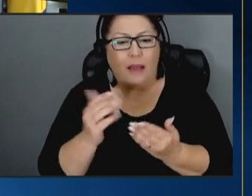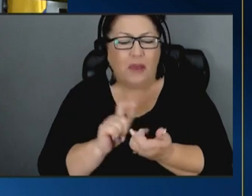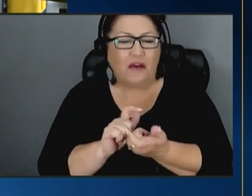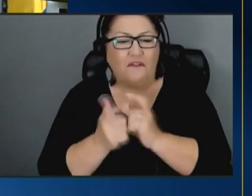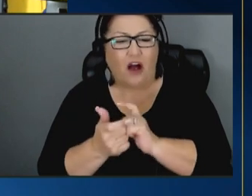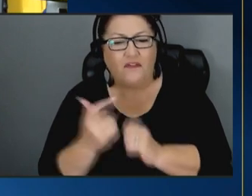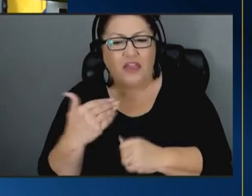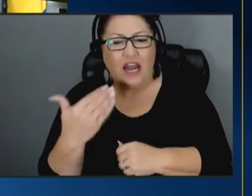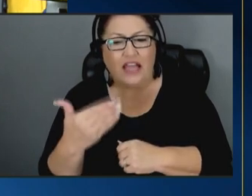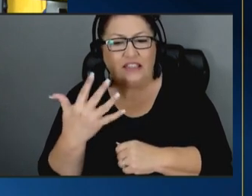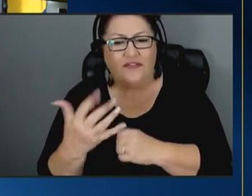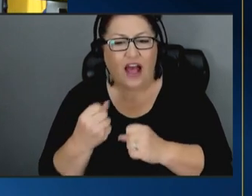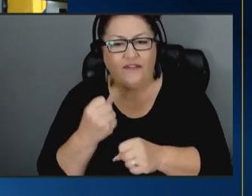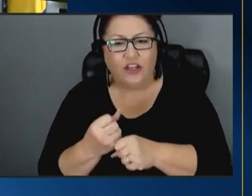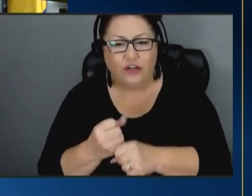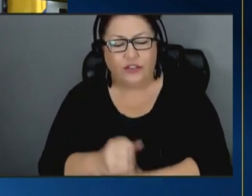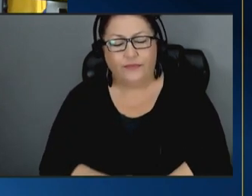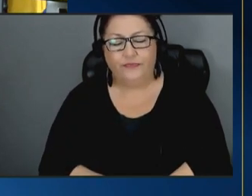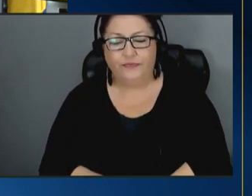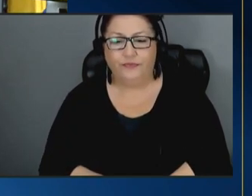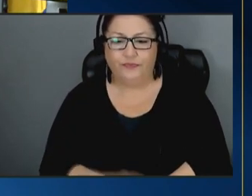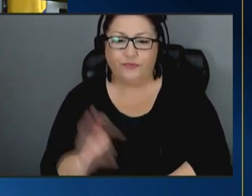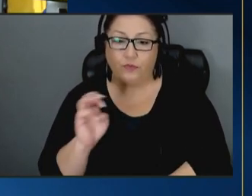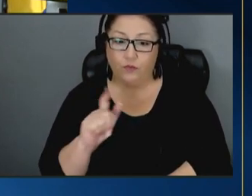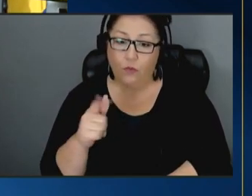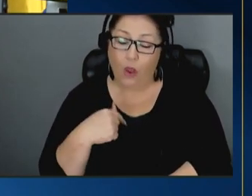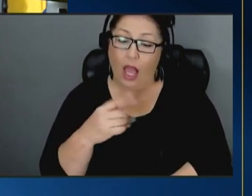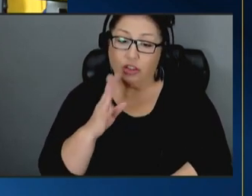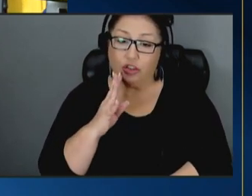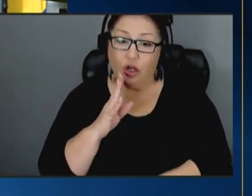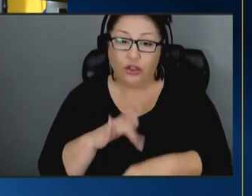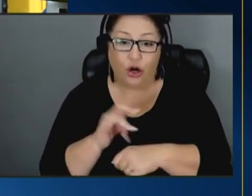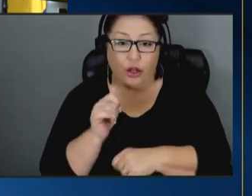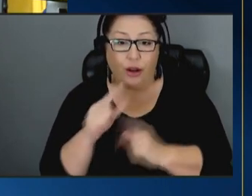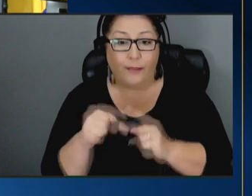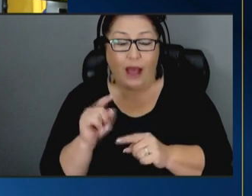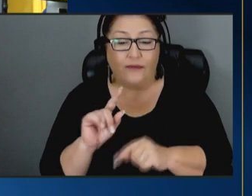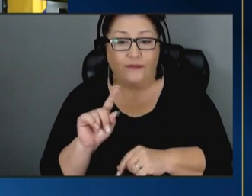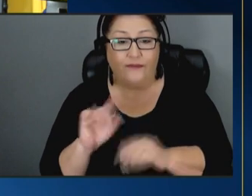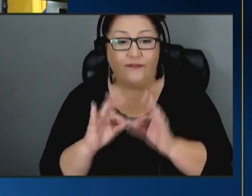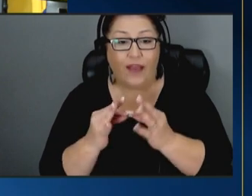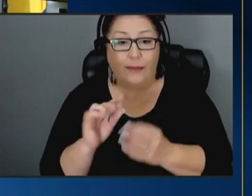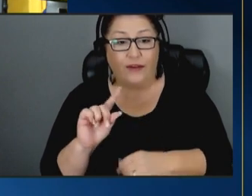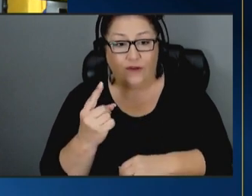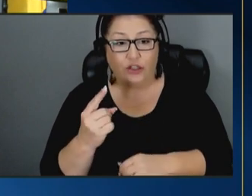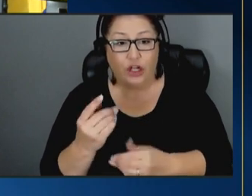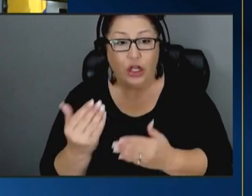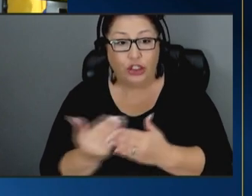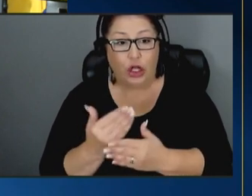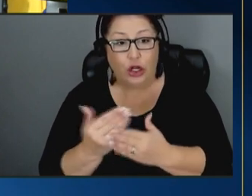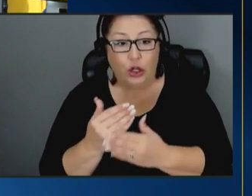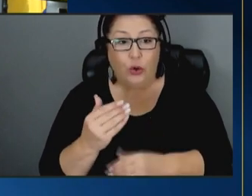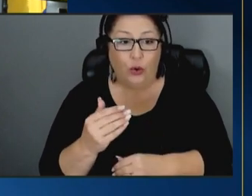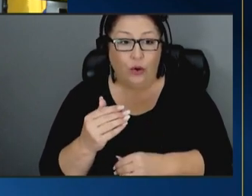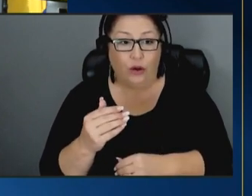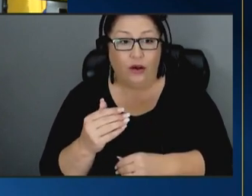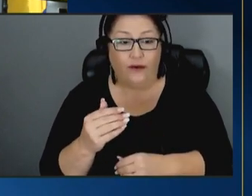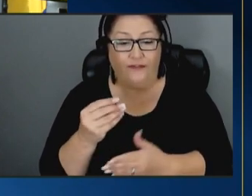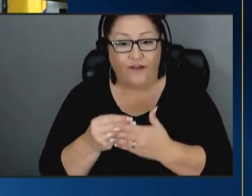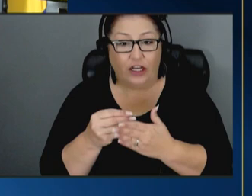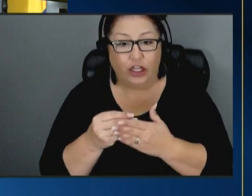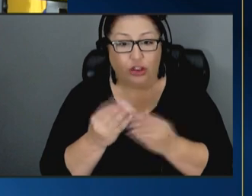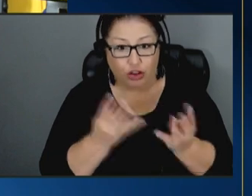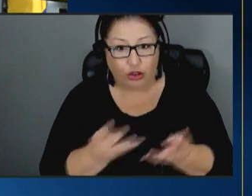well you know i talked a earlier about uh family first as a new entitlement funding stream um which it is and um